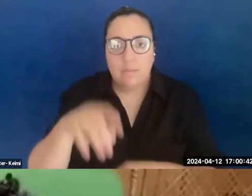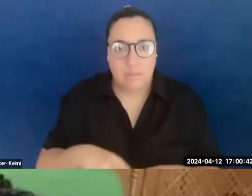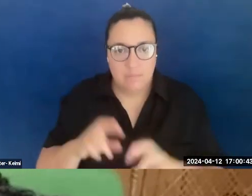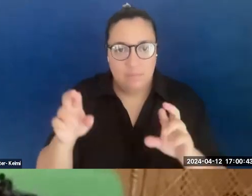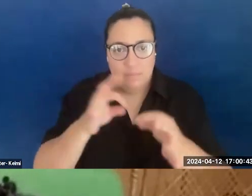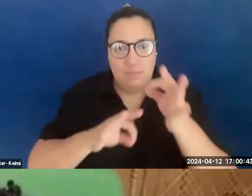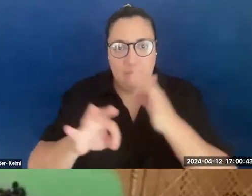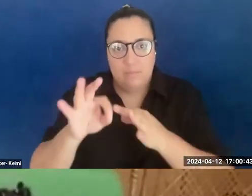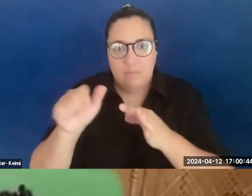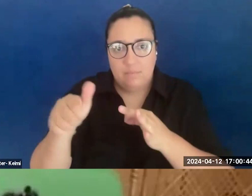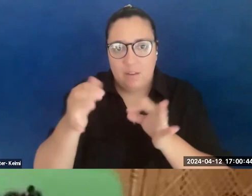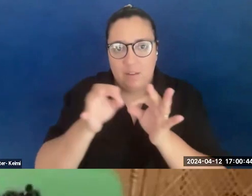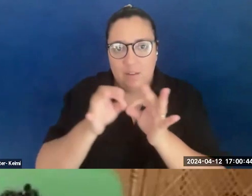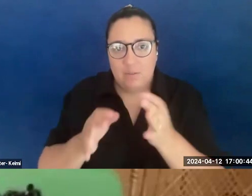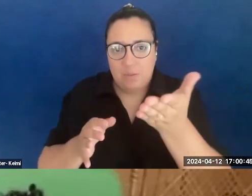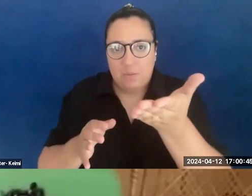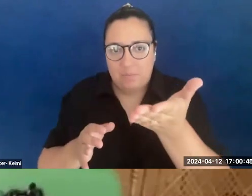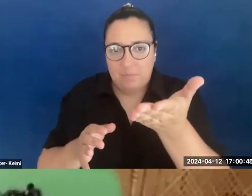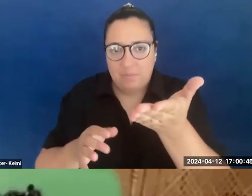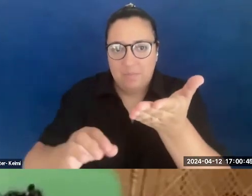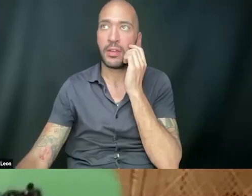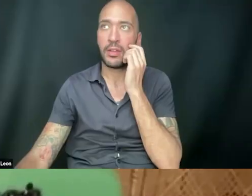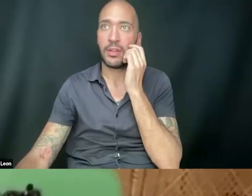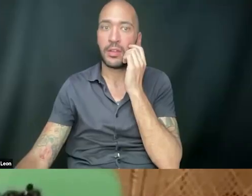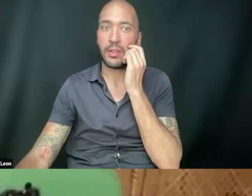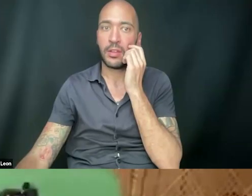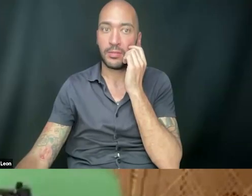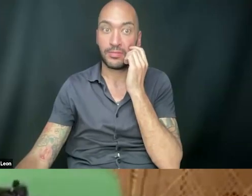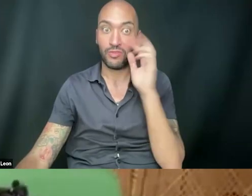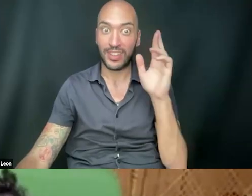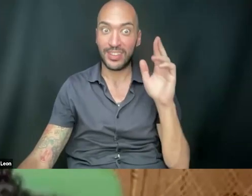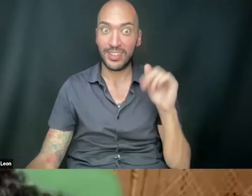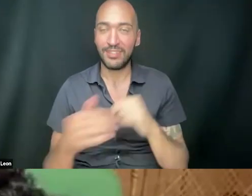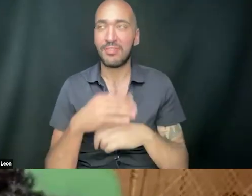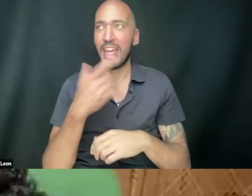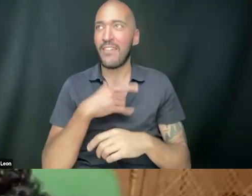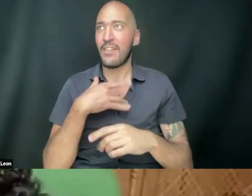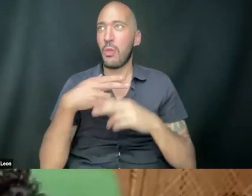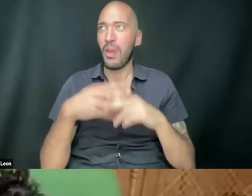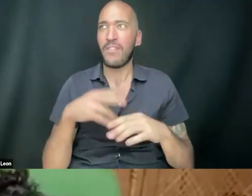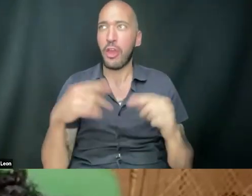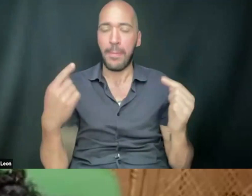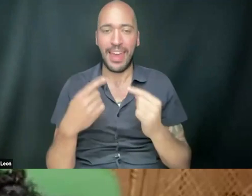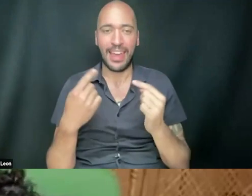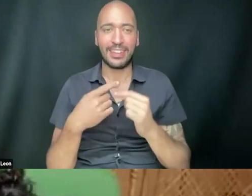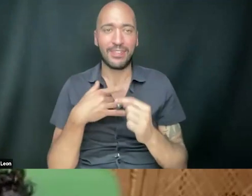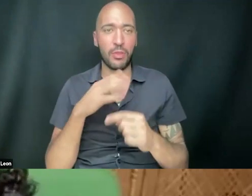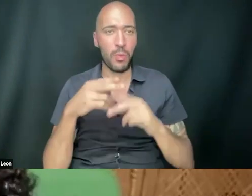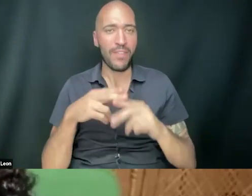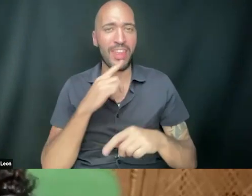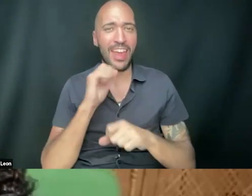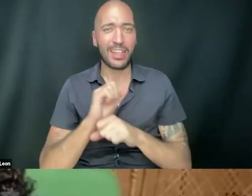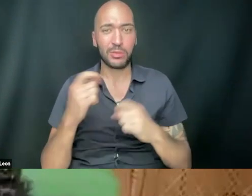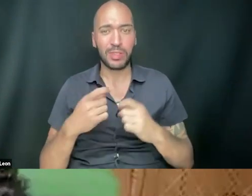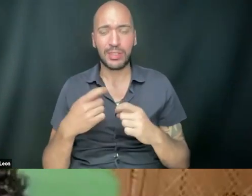And then Claudia says, I wish I could share the weight of their pain, like literally feel part of their actual pain. I'm sorry for all